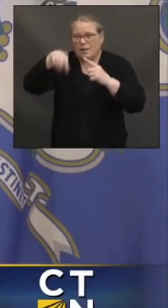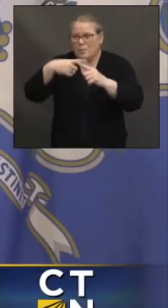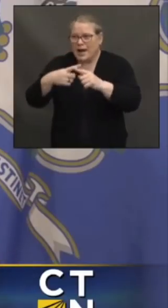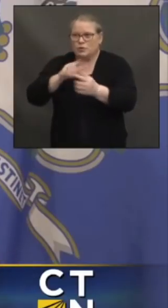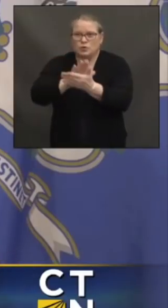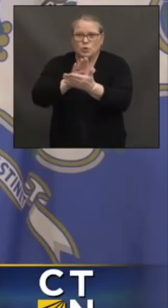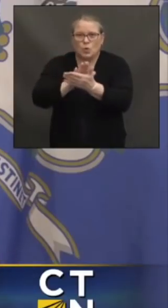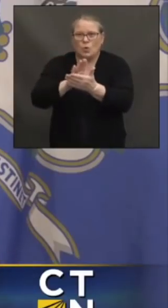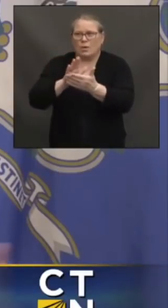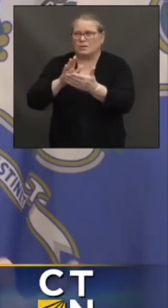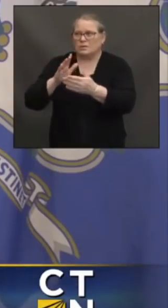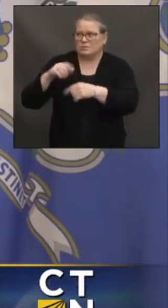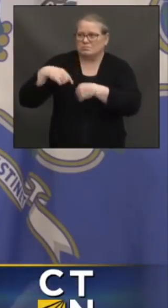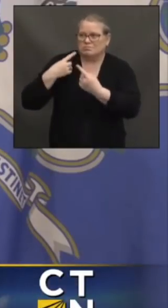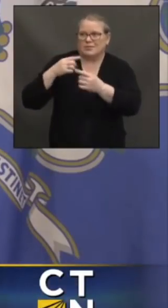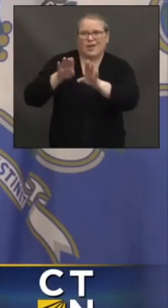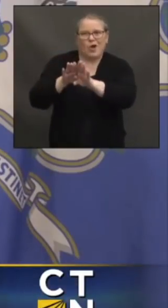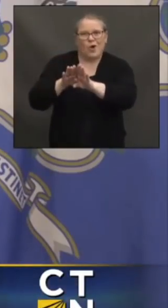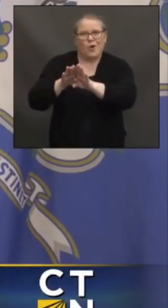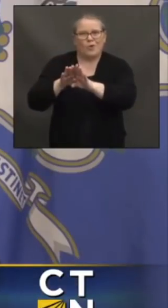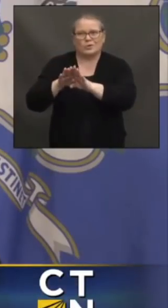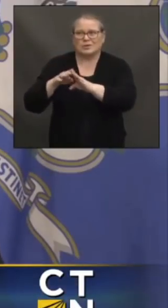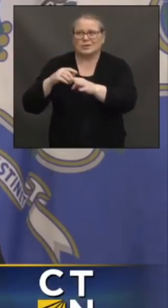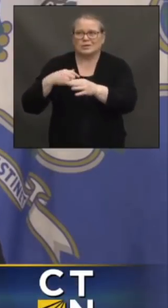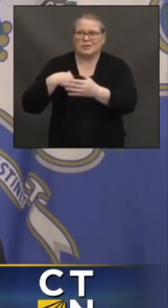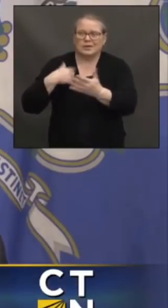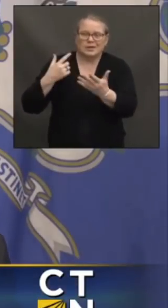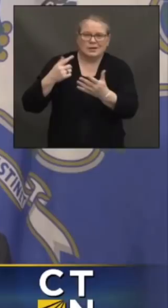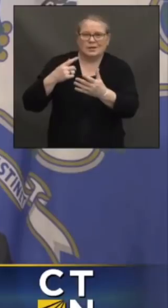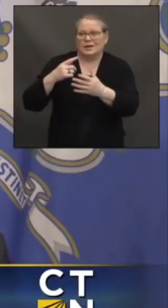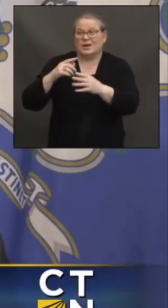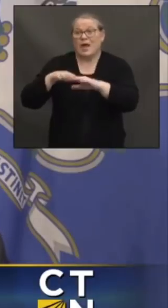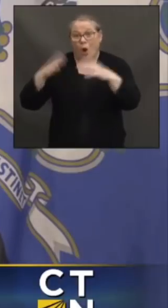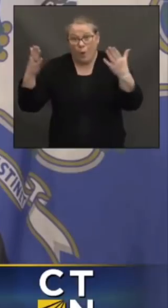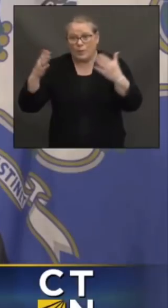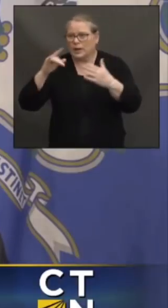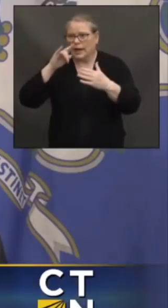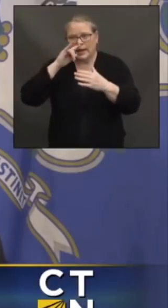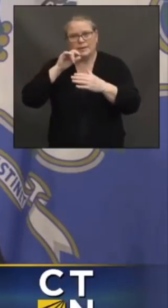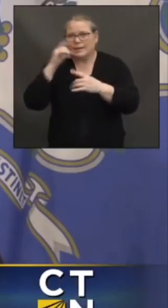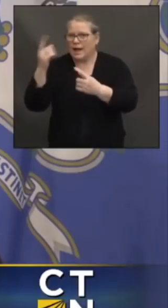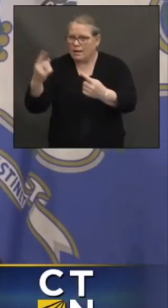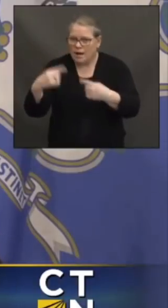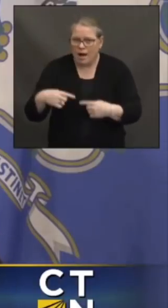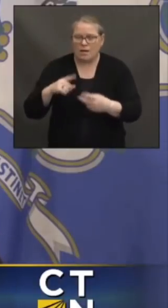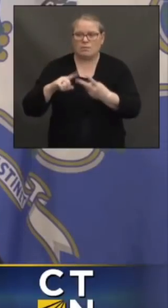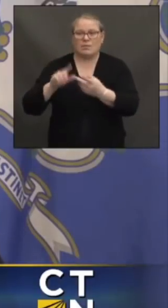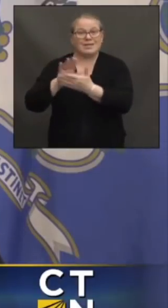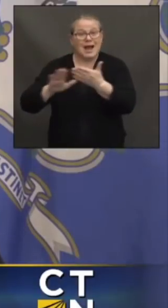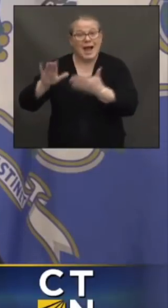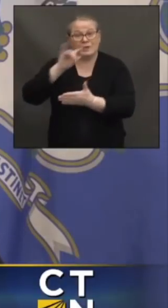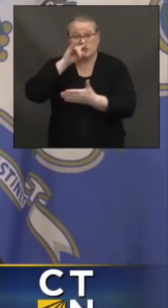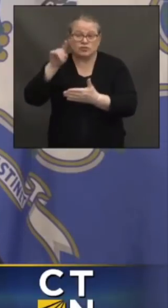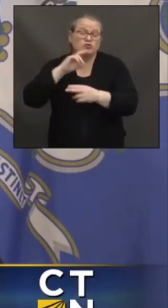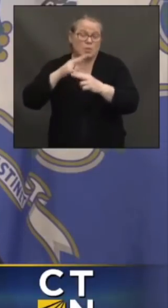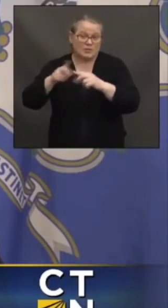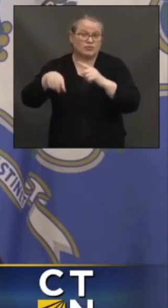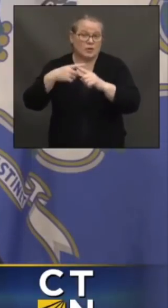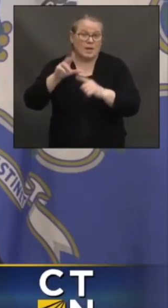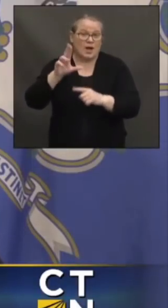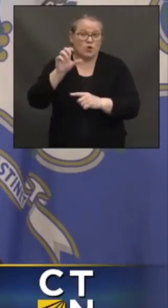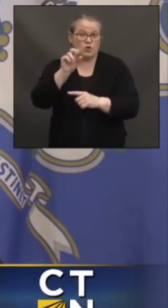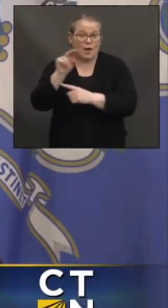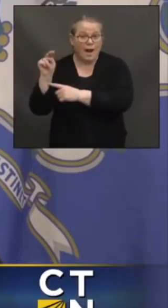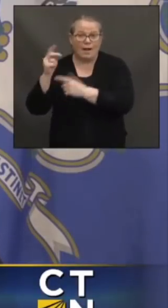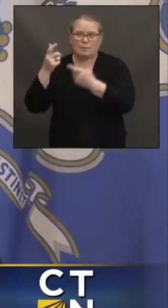A, they were closed for a while, even when they're open, kids not there. I know the college kids as well. You mentioned the incident at UConn where there's a